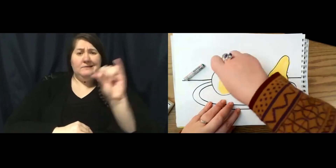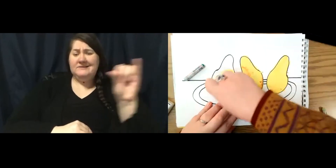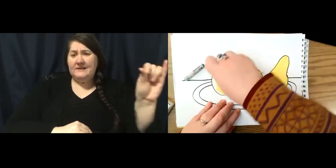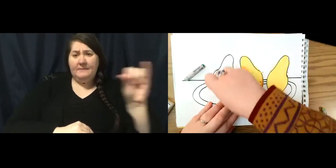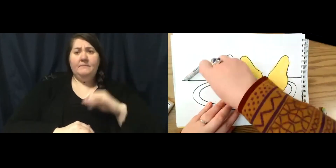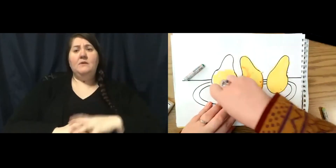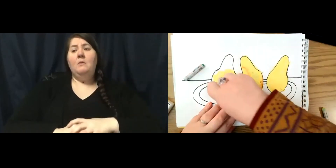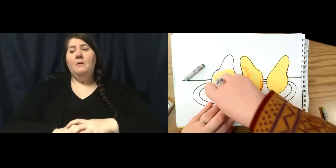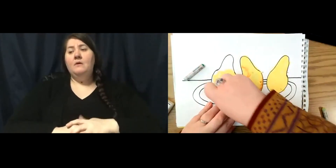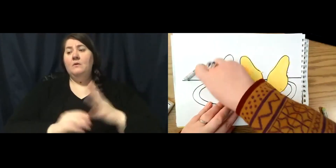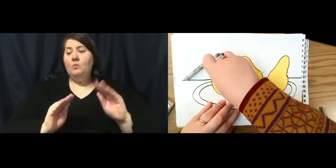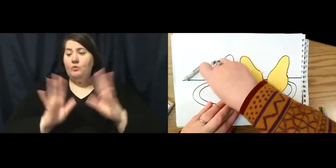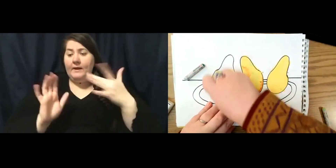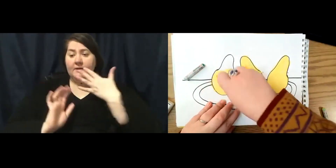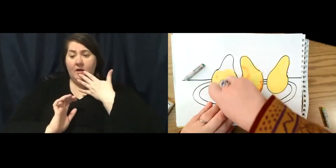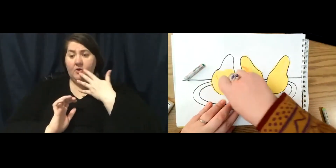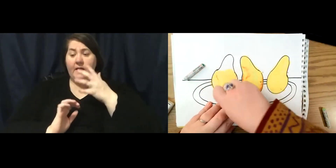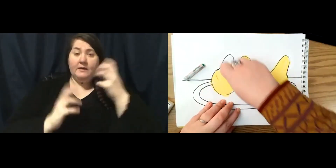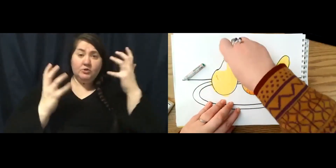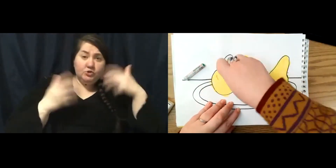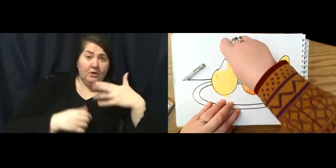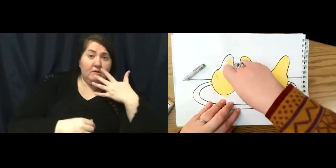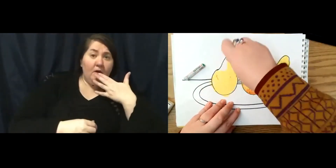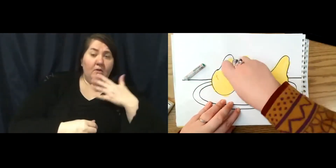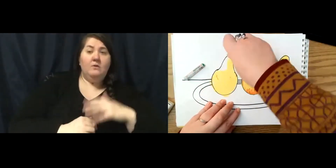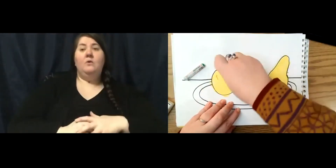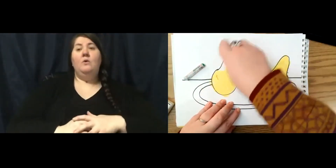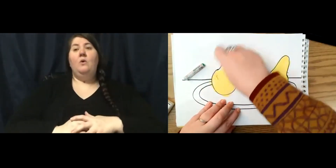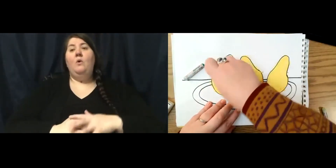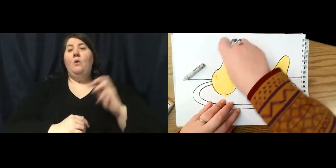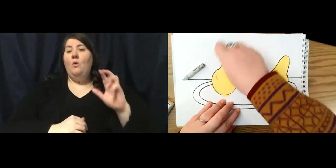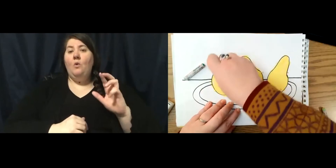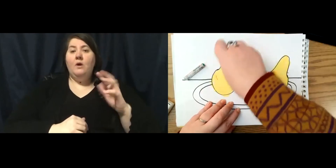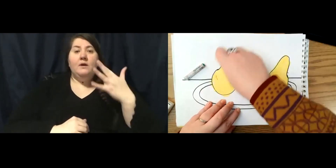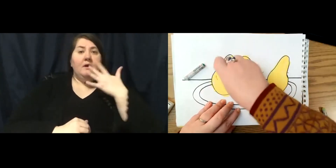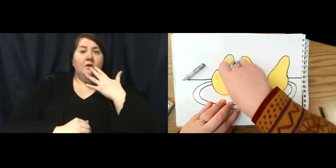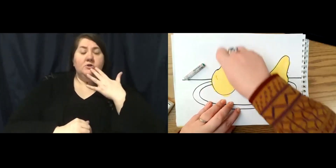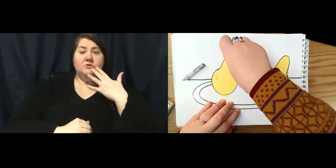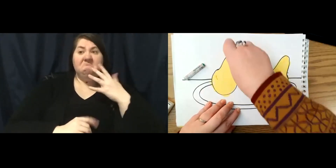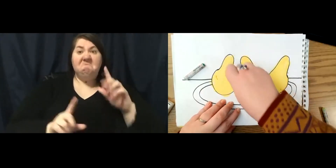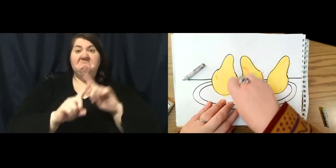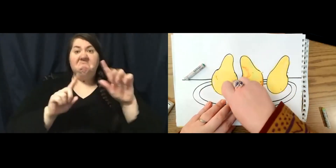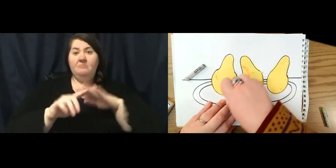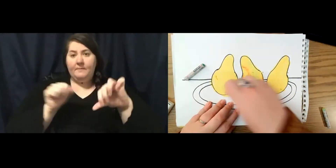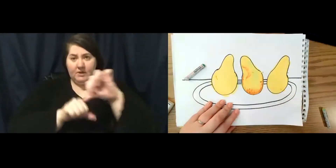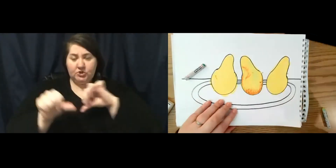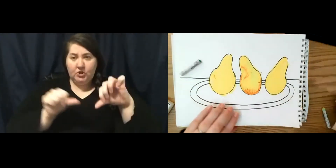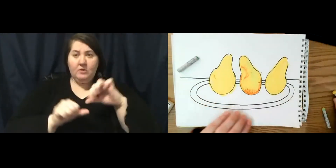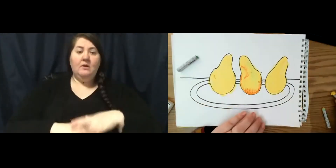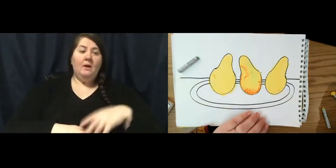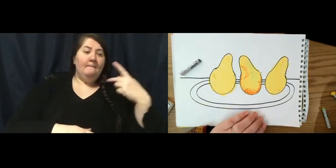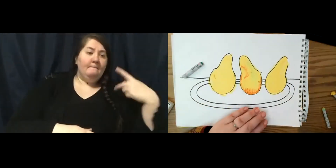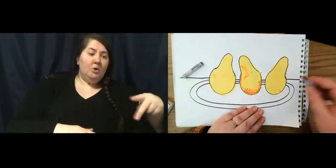might use a bright color and a dark color, or he might use colors that are very different from each other, like purple and